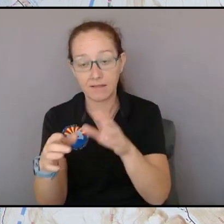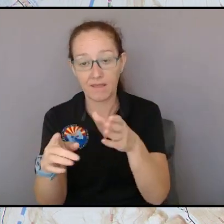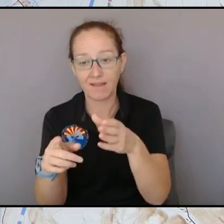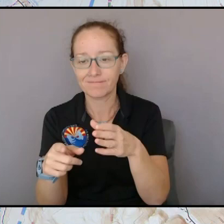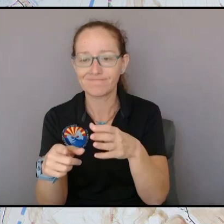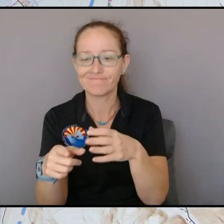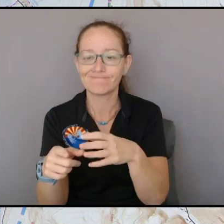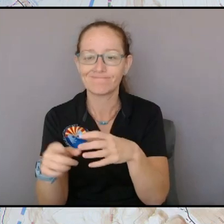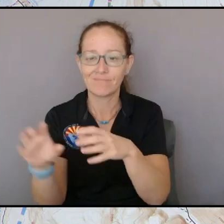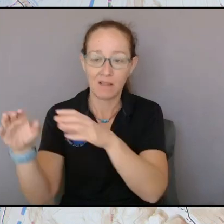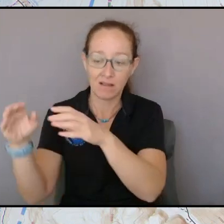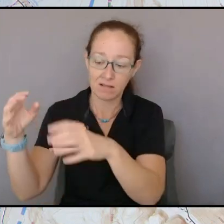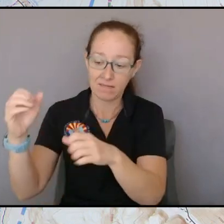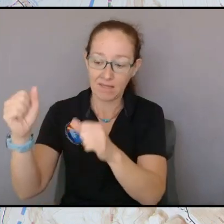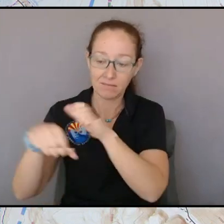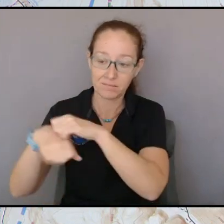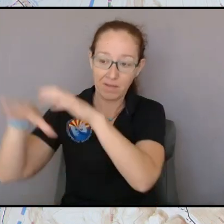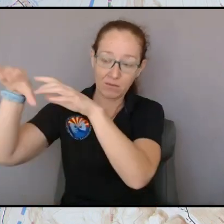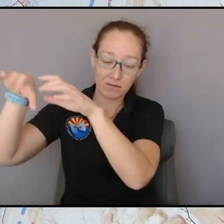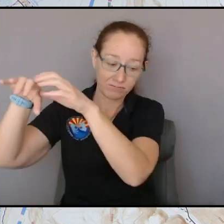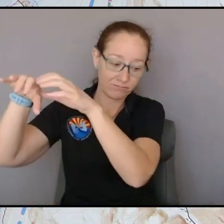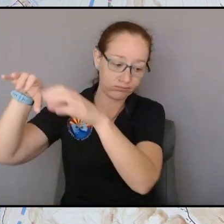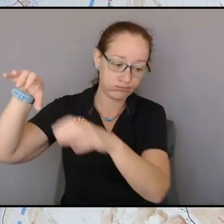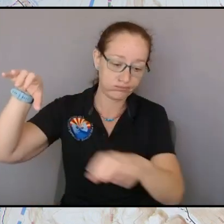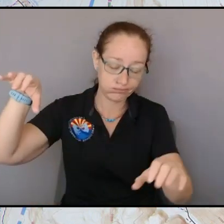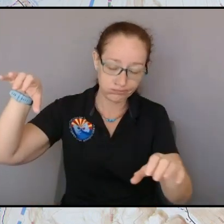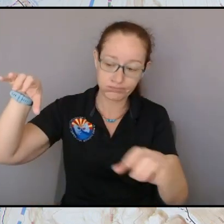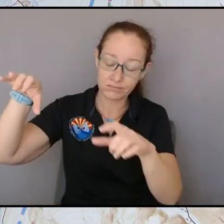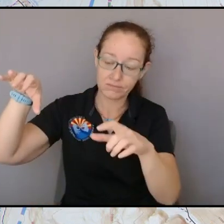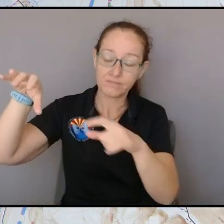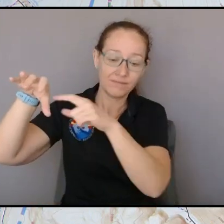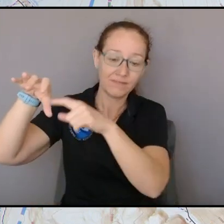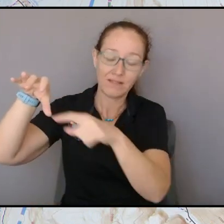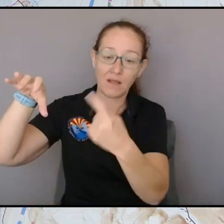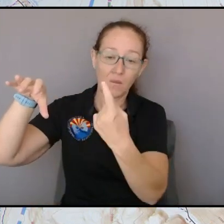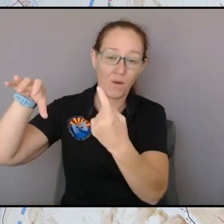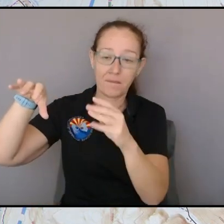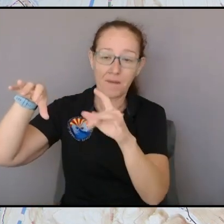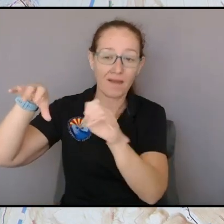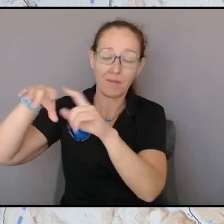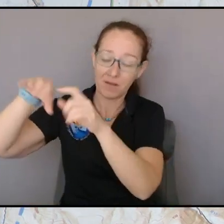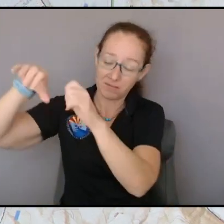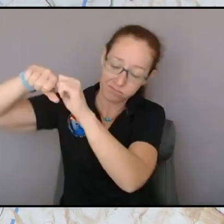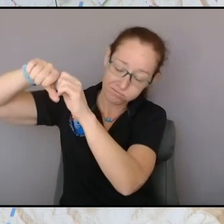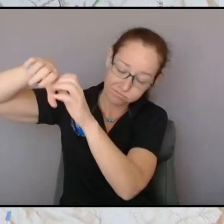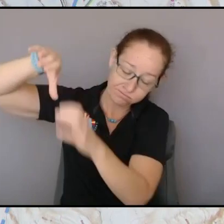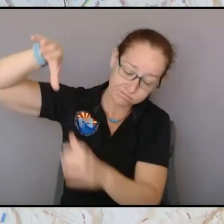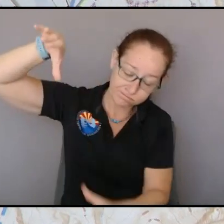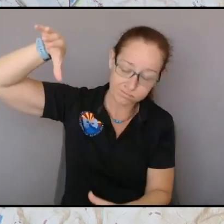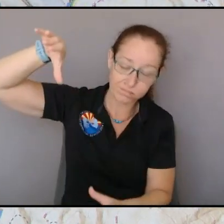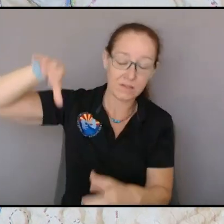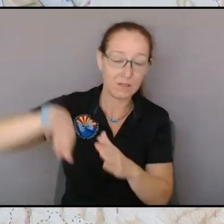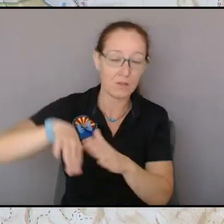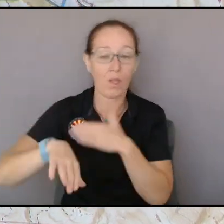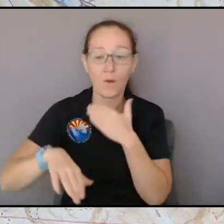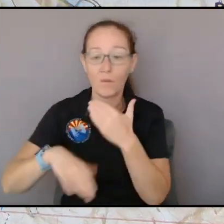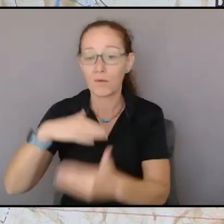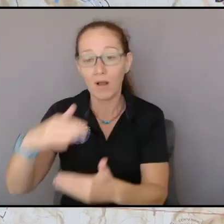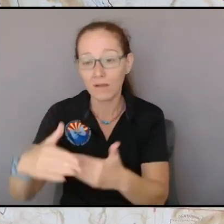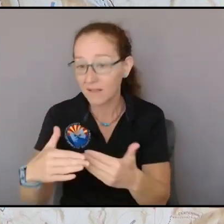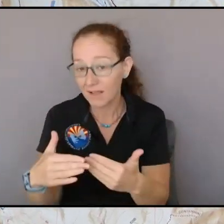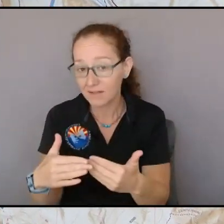that mile is going to take a while and do they tie into that fire's edge and then we start plugging crews in to be able to go along this edge